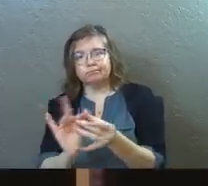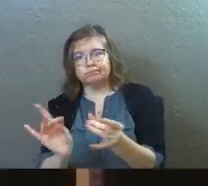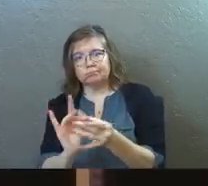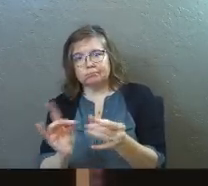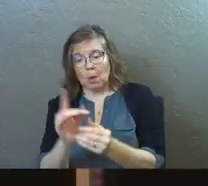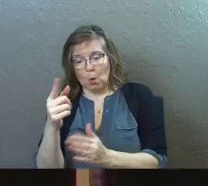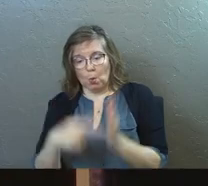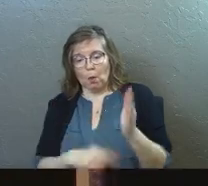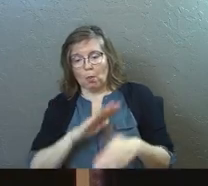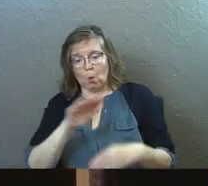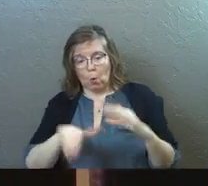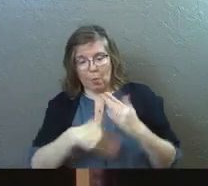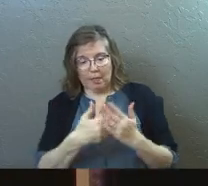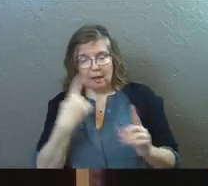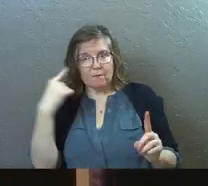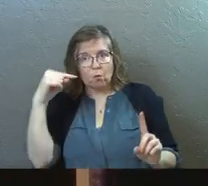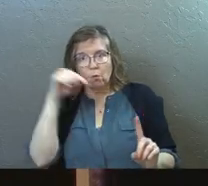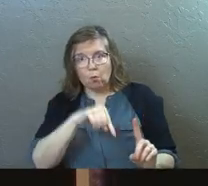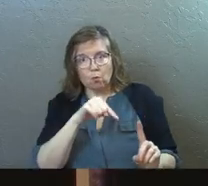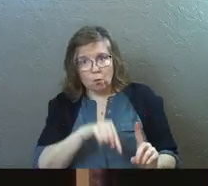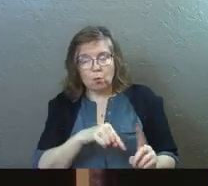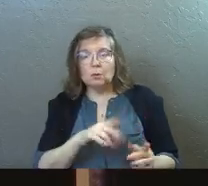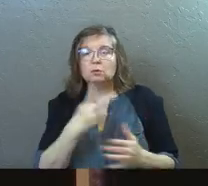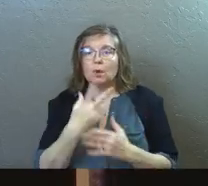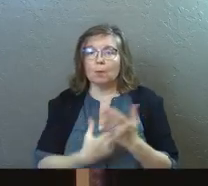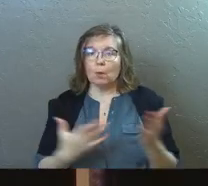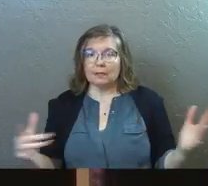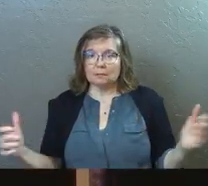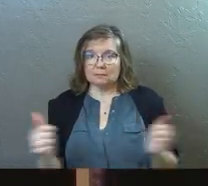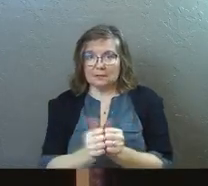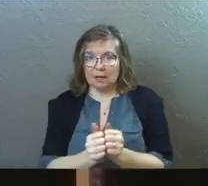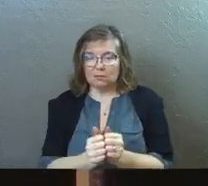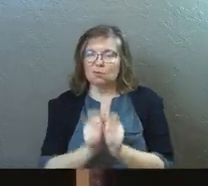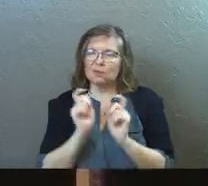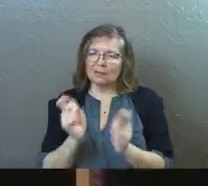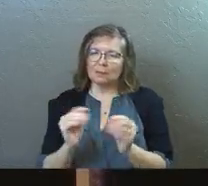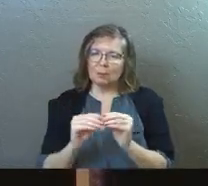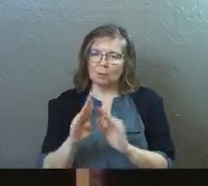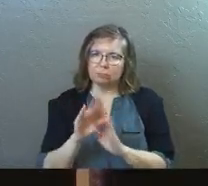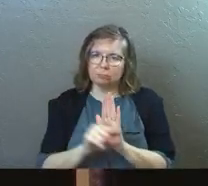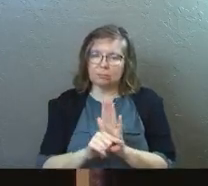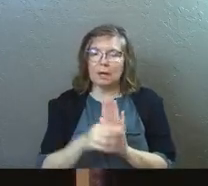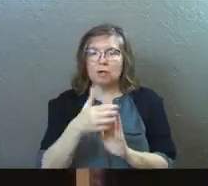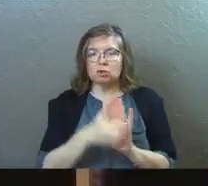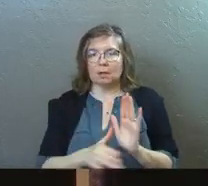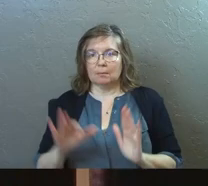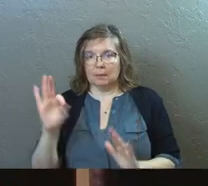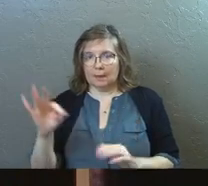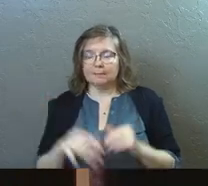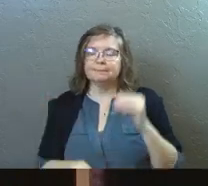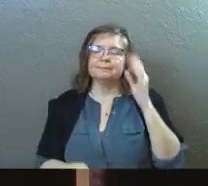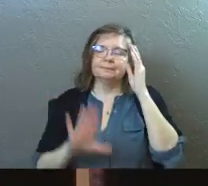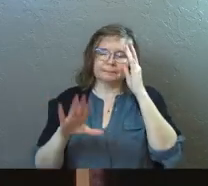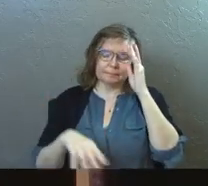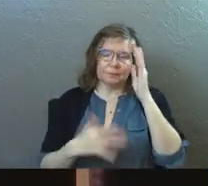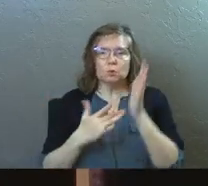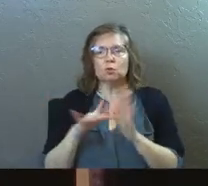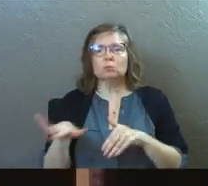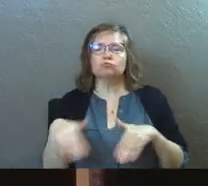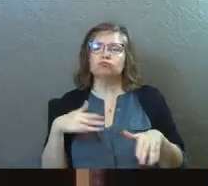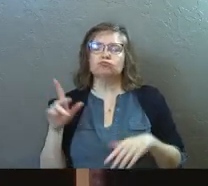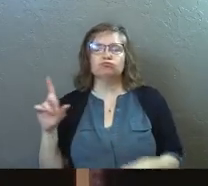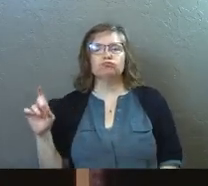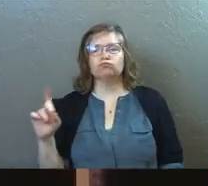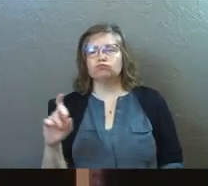on what the whole thing meant. So it's both things together. So I'll give you a little bit more on chapter 9. So Jesus is walking